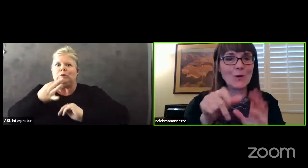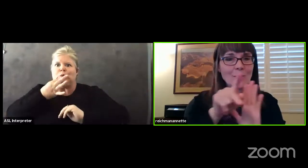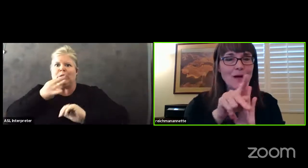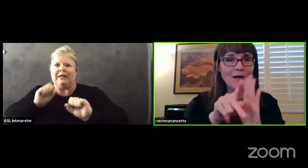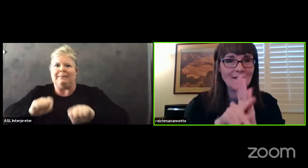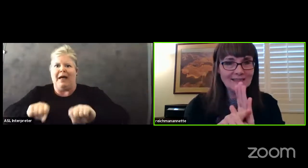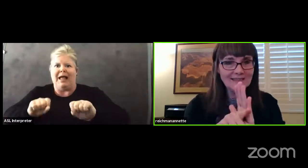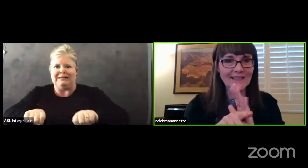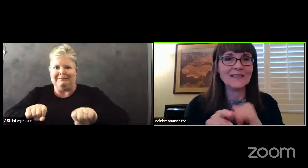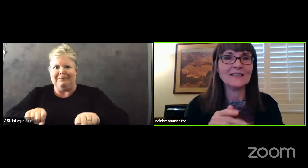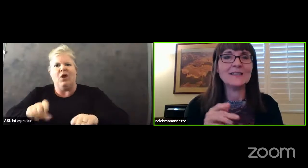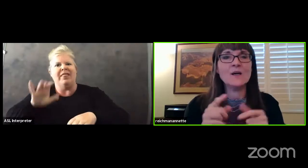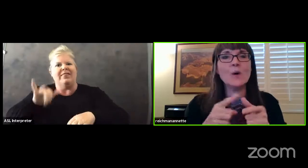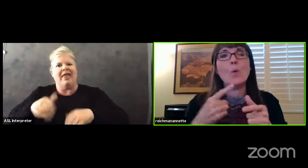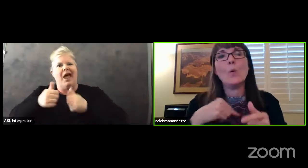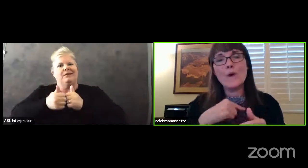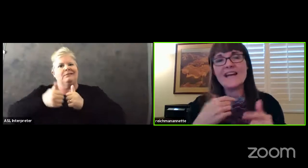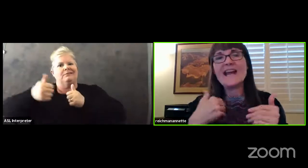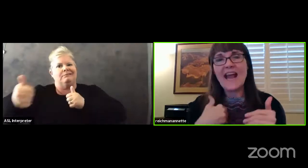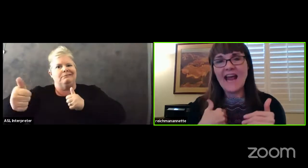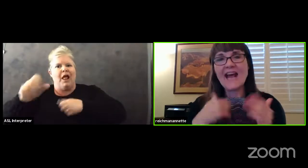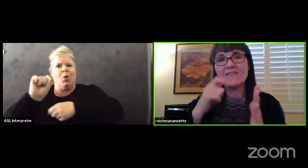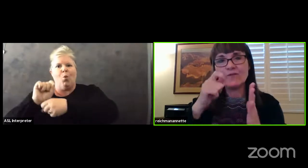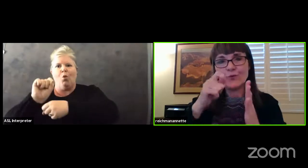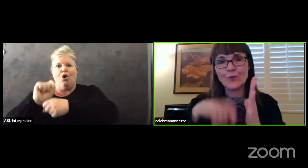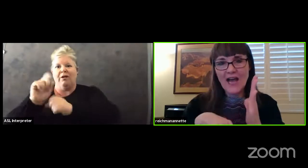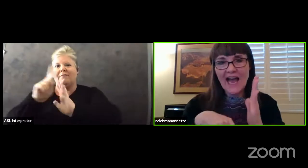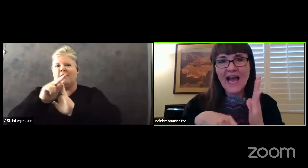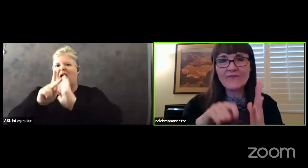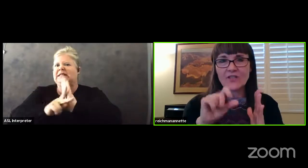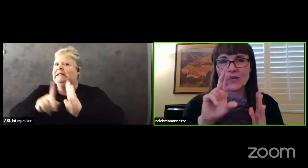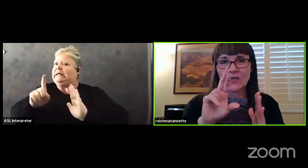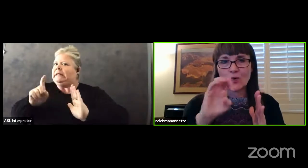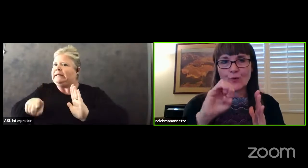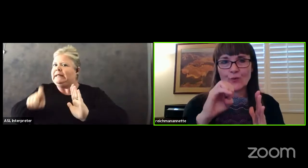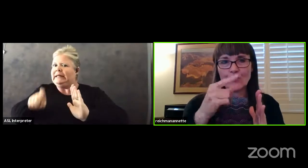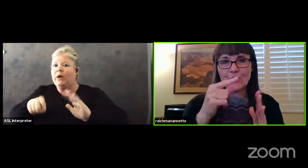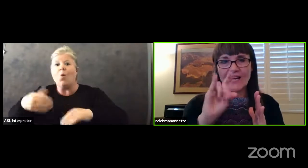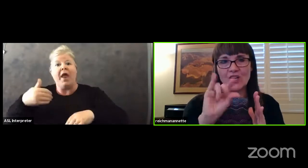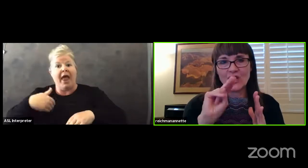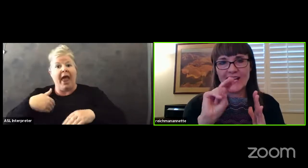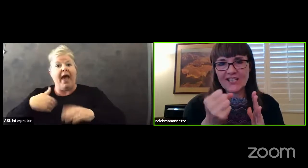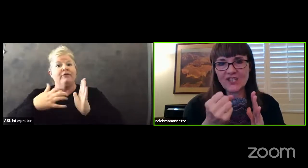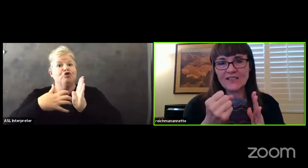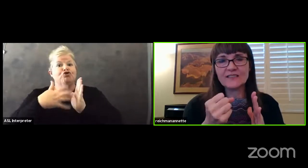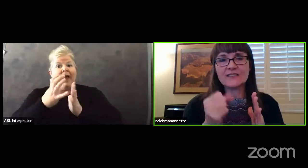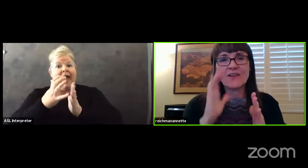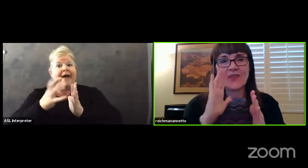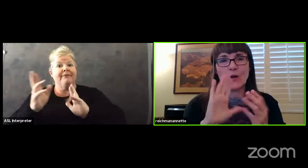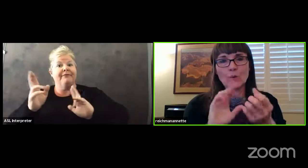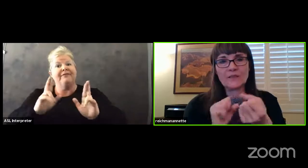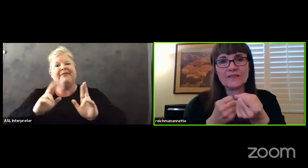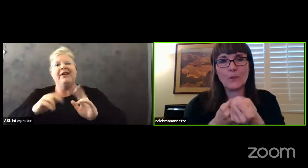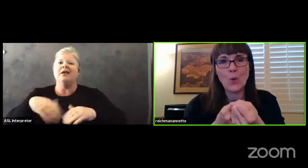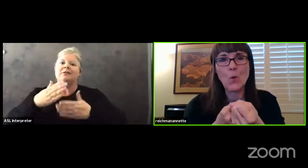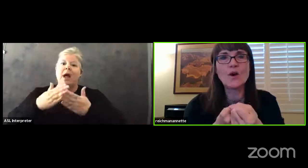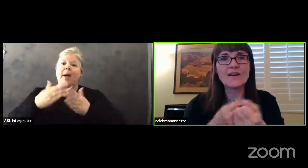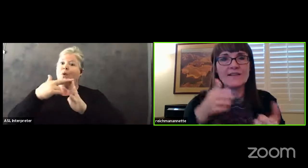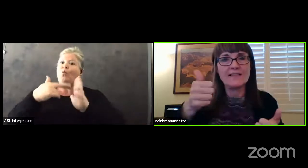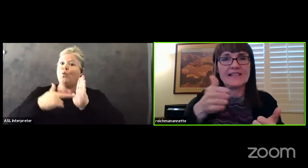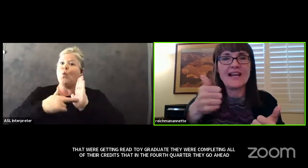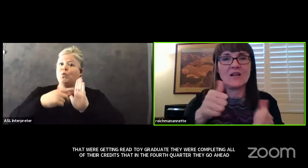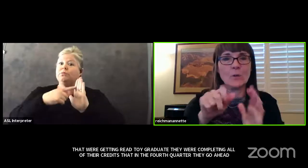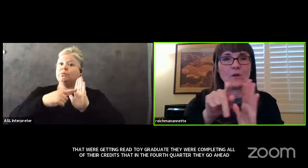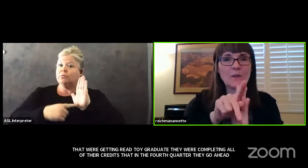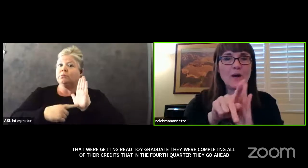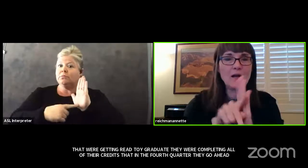a telework policy. We have draft regulations that will support